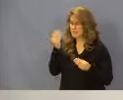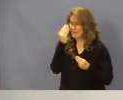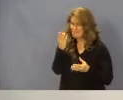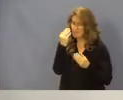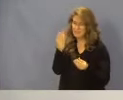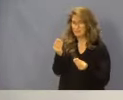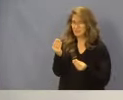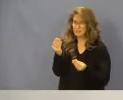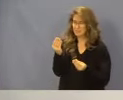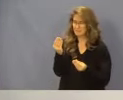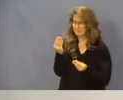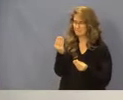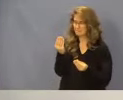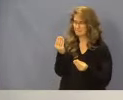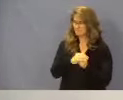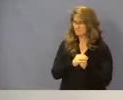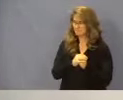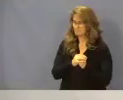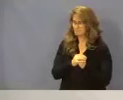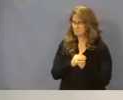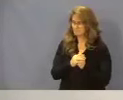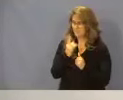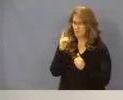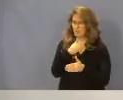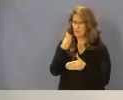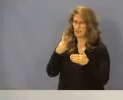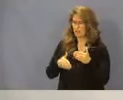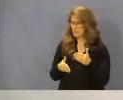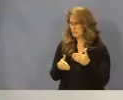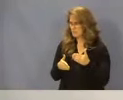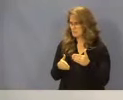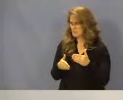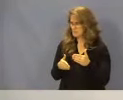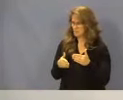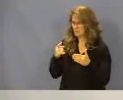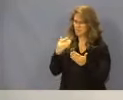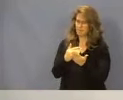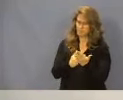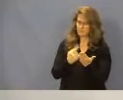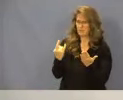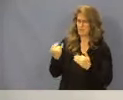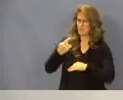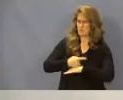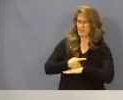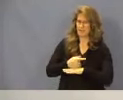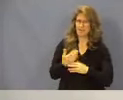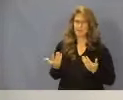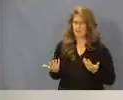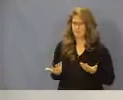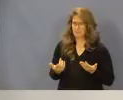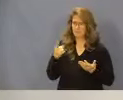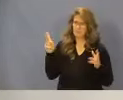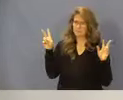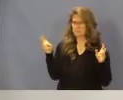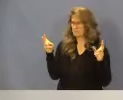item for the inclusion of the agenda today is in the